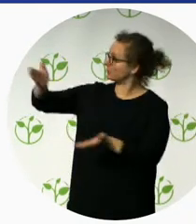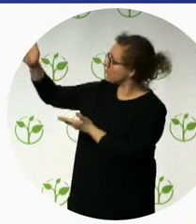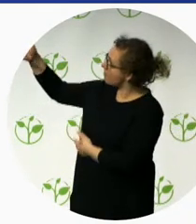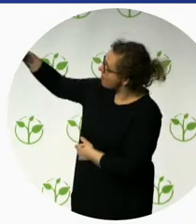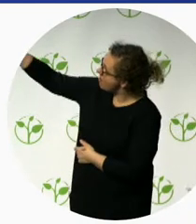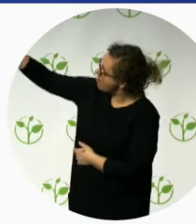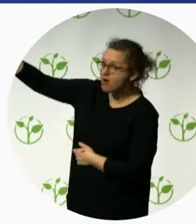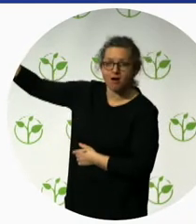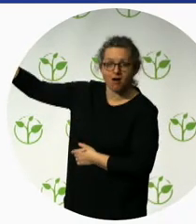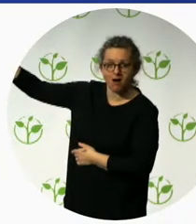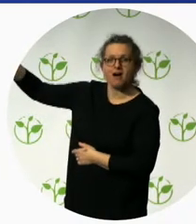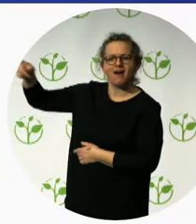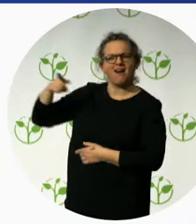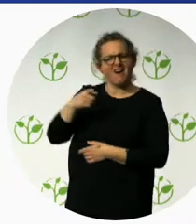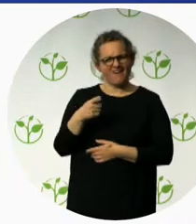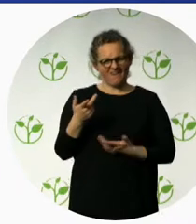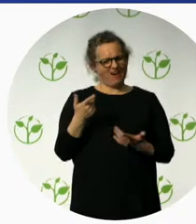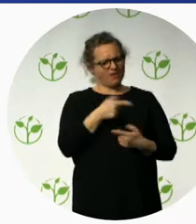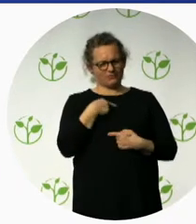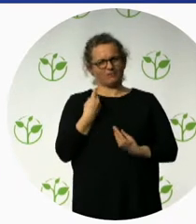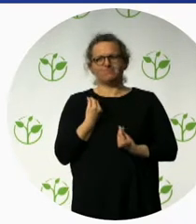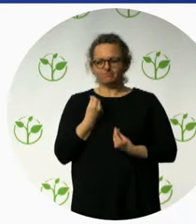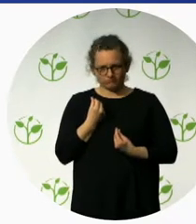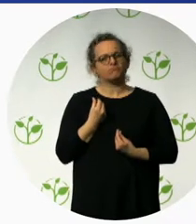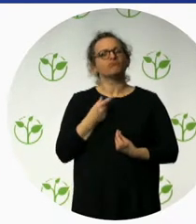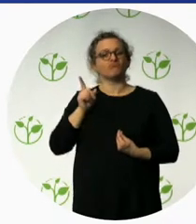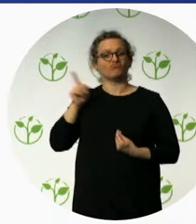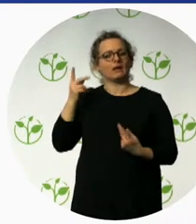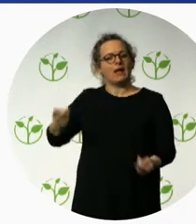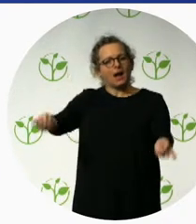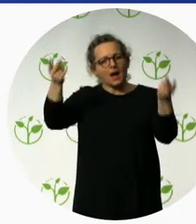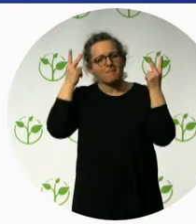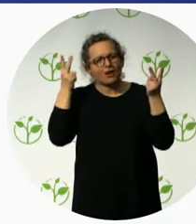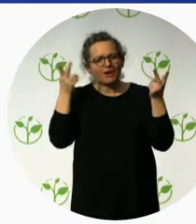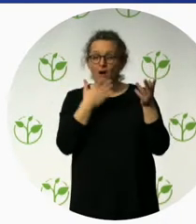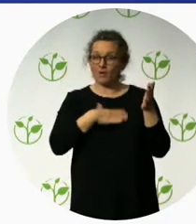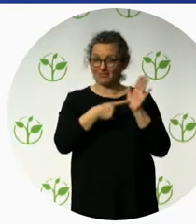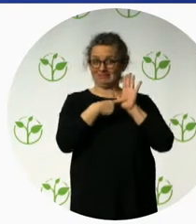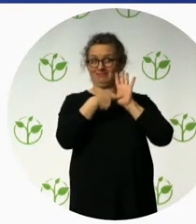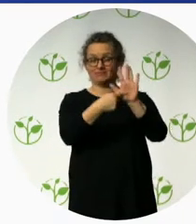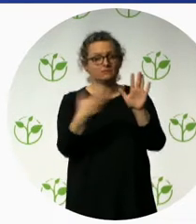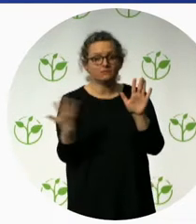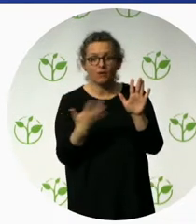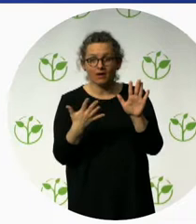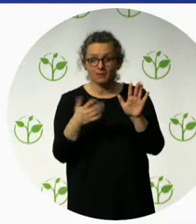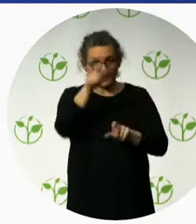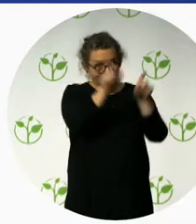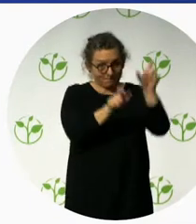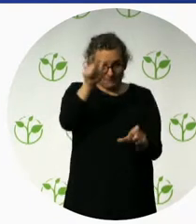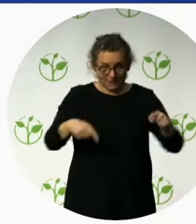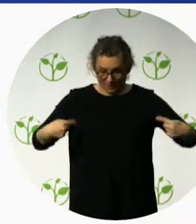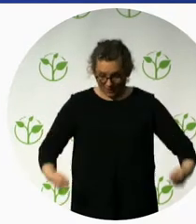for us to offer the tours was to have an off-road wheelchair. Simple innovations